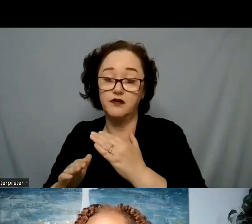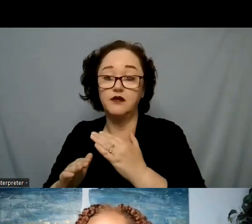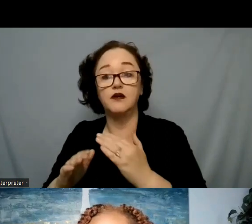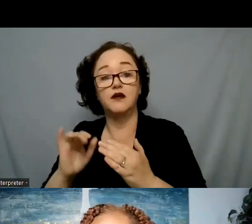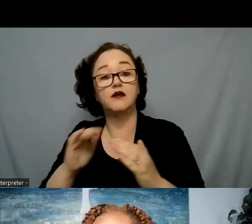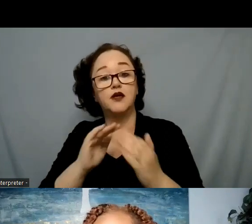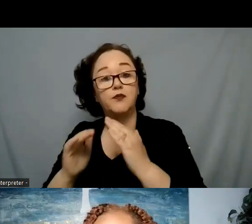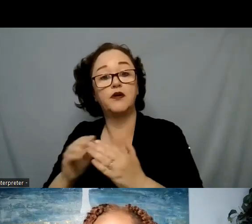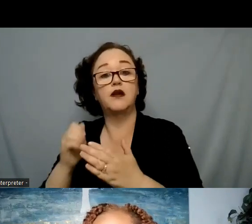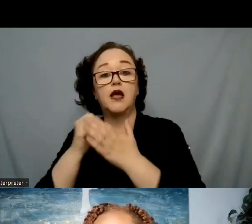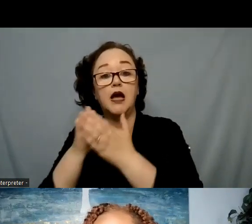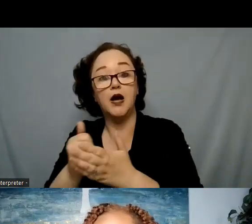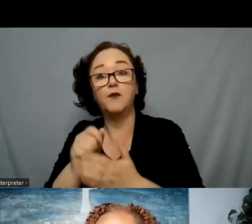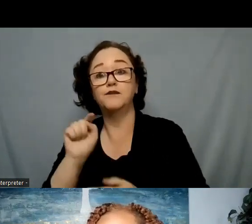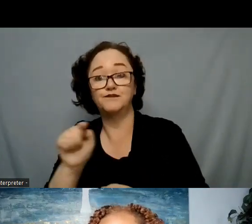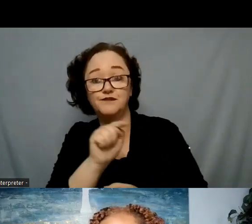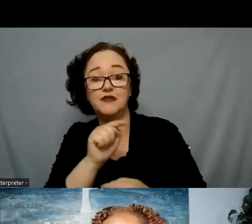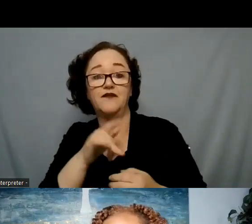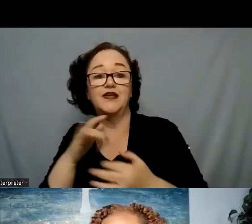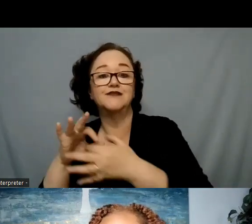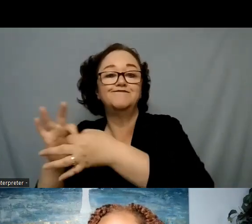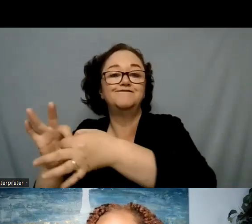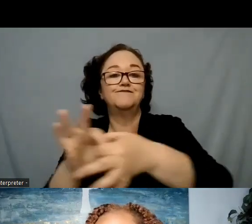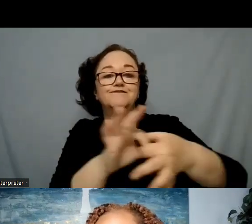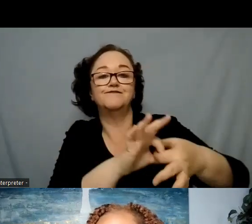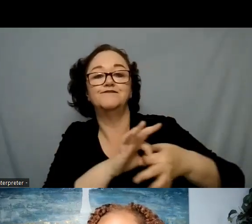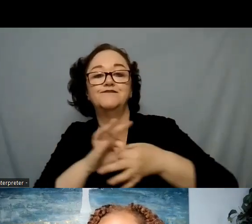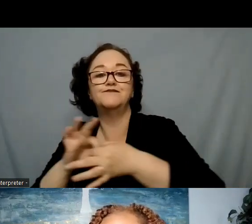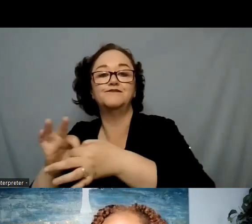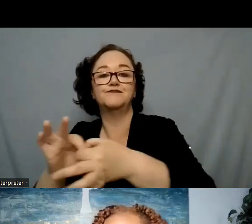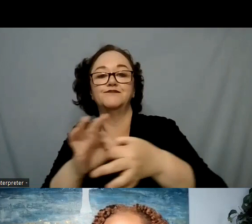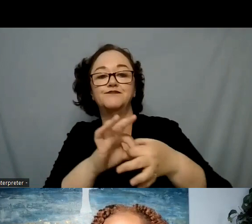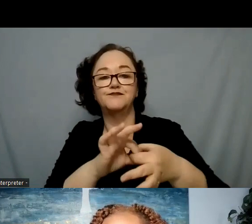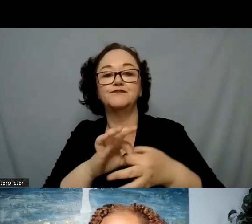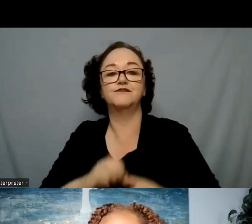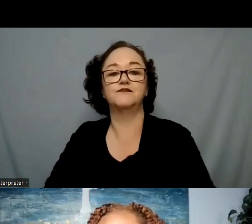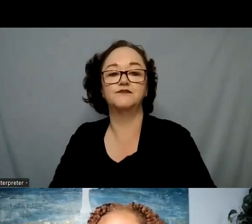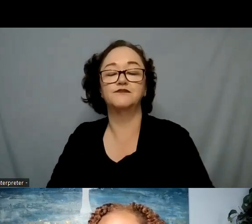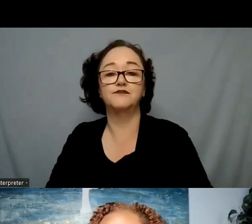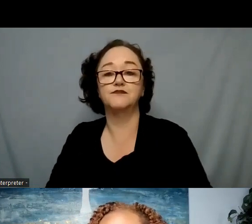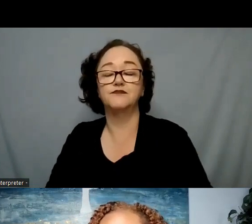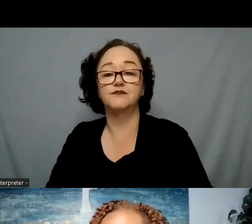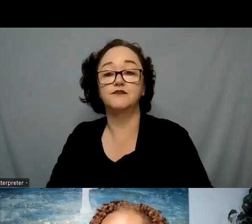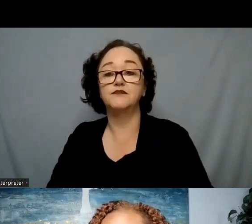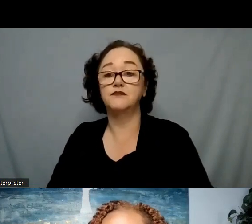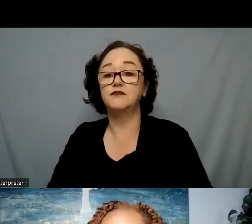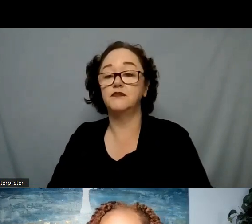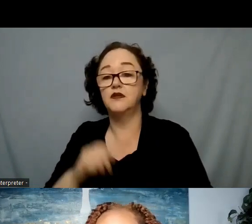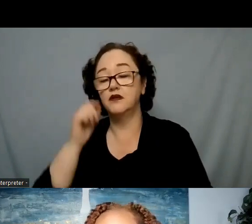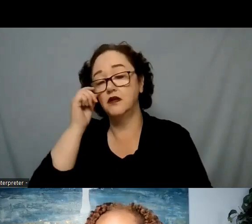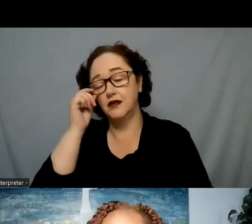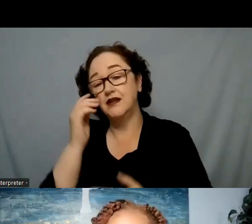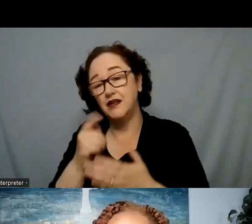teens they're they're finding a lot of connection online and some of that online connection can be can be isolating